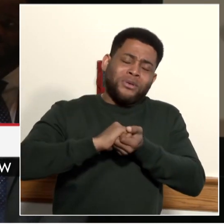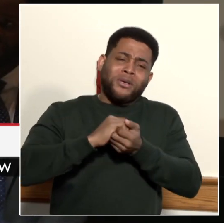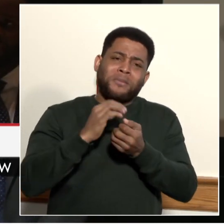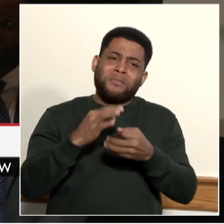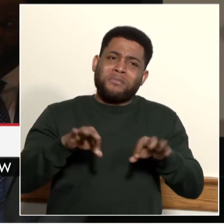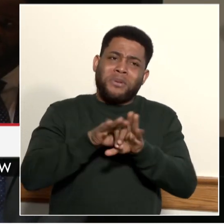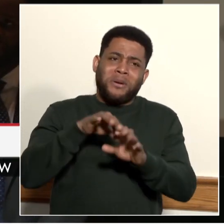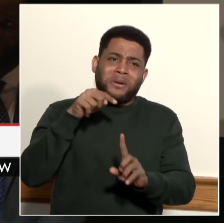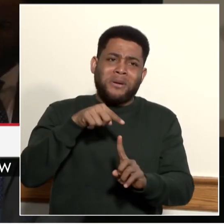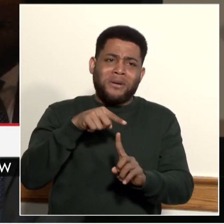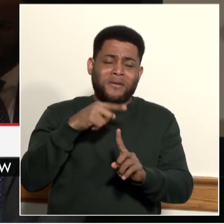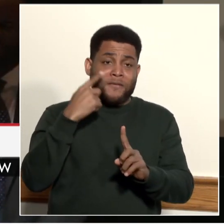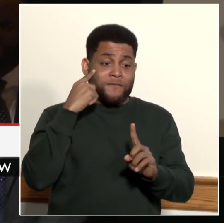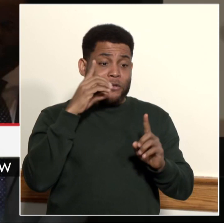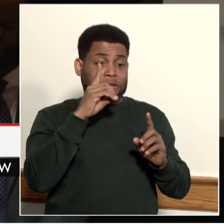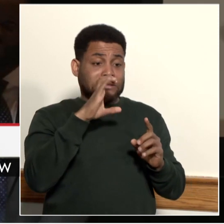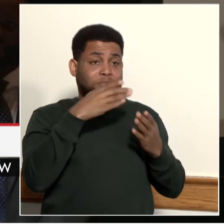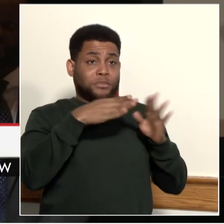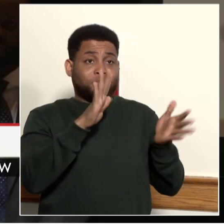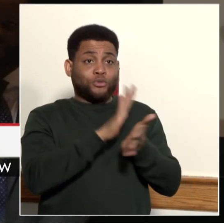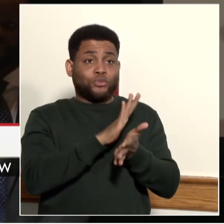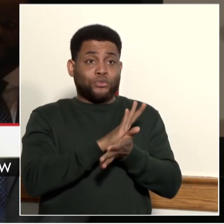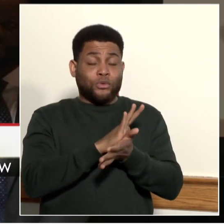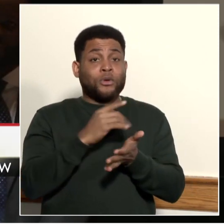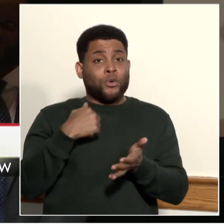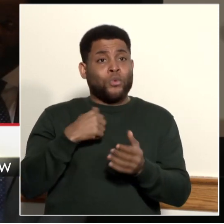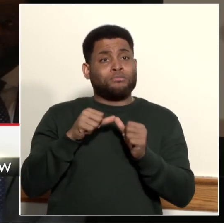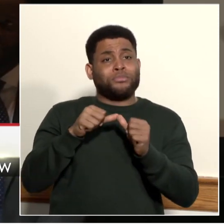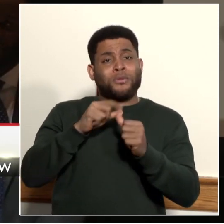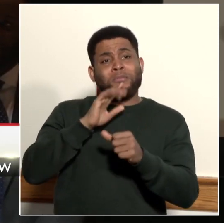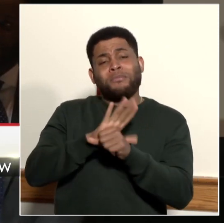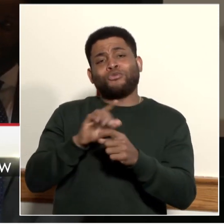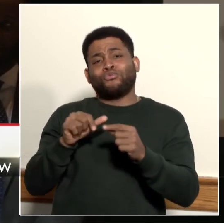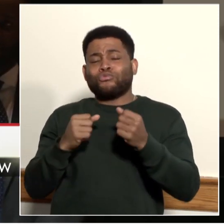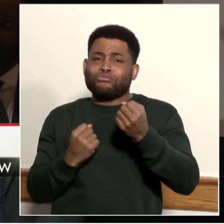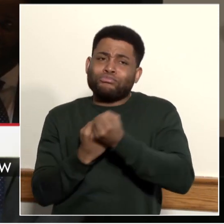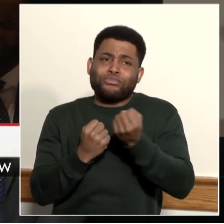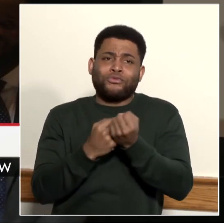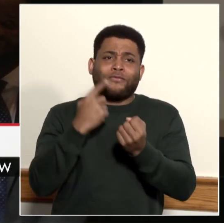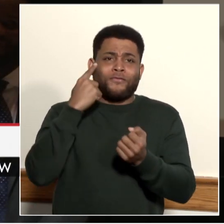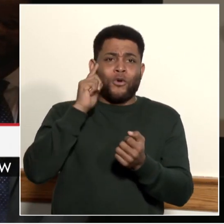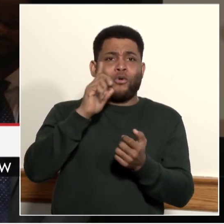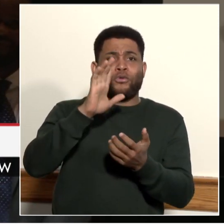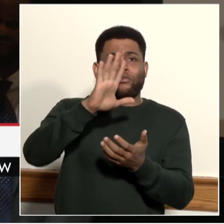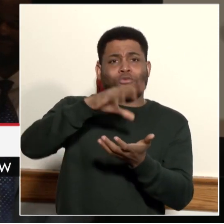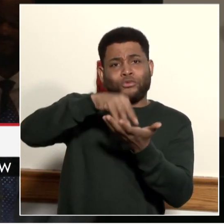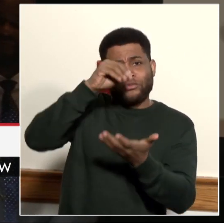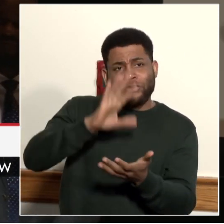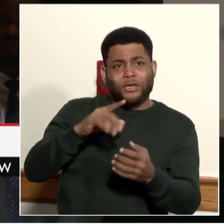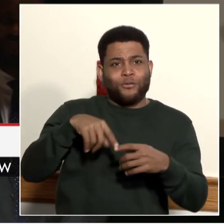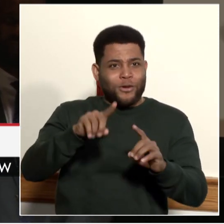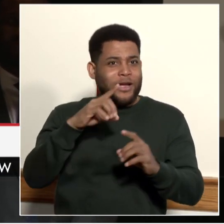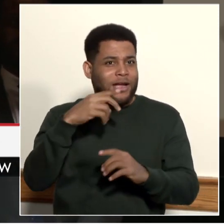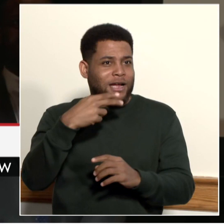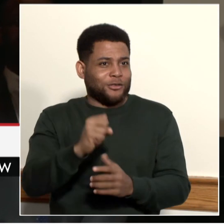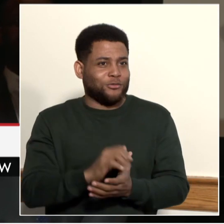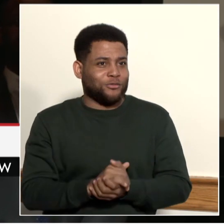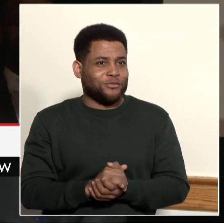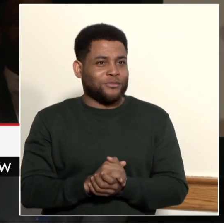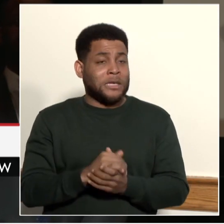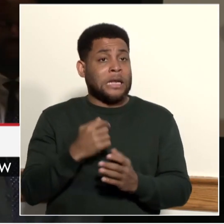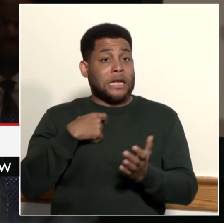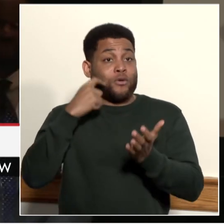to support your child as they go into high school. I want to shout out our enrollment team that continues to produce